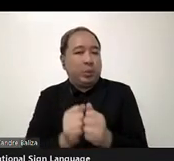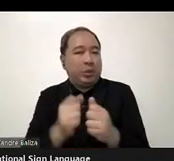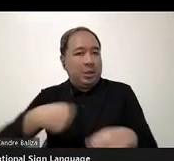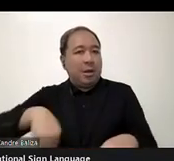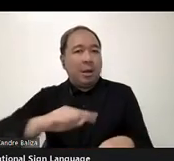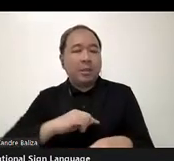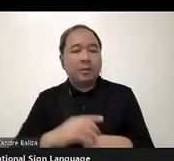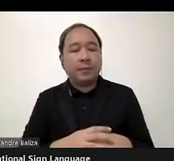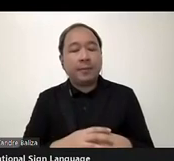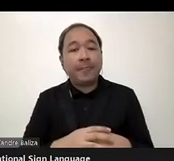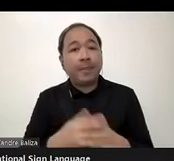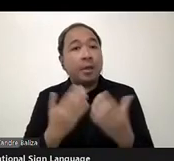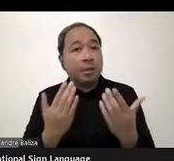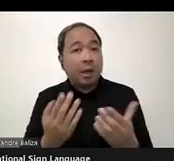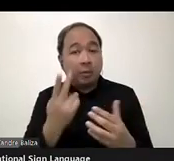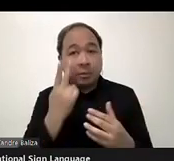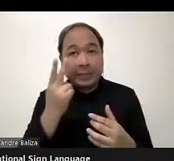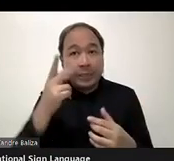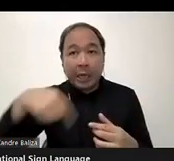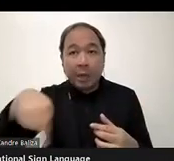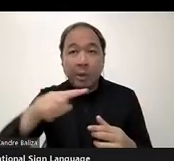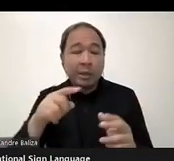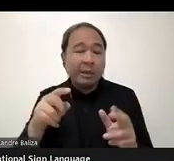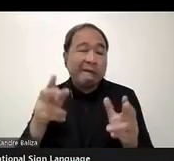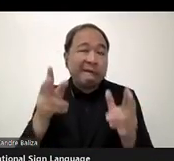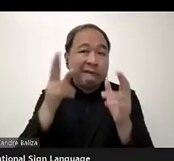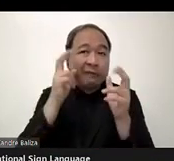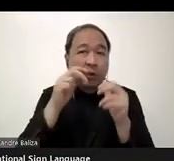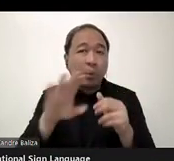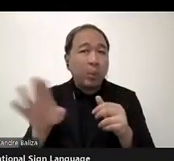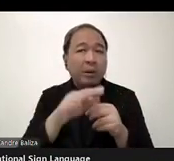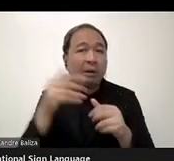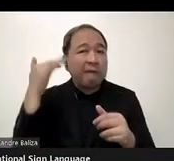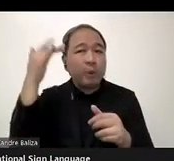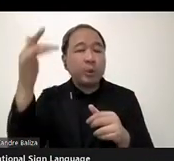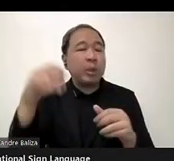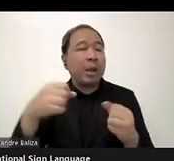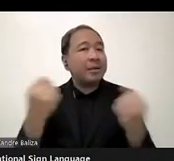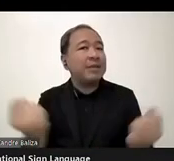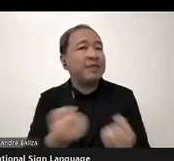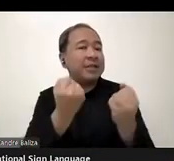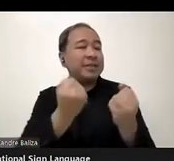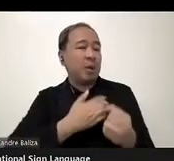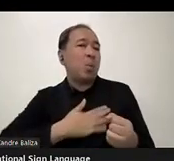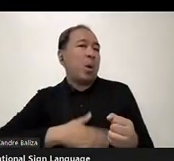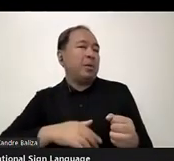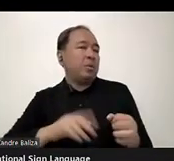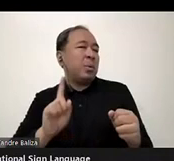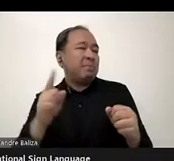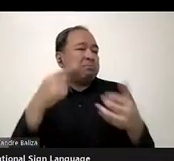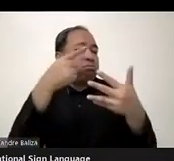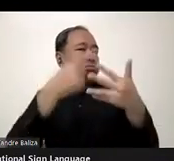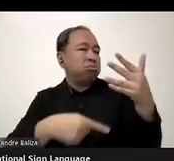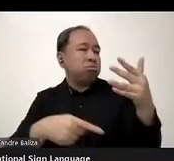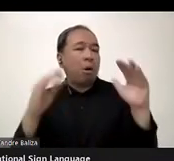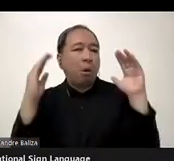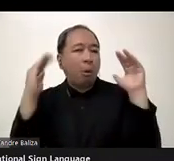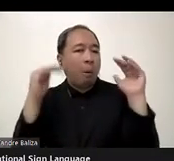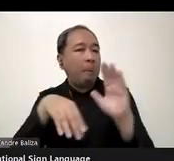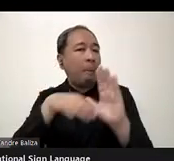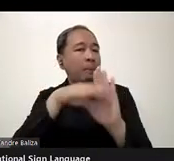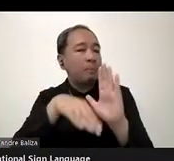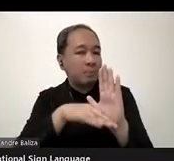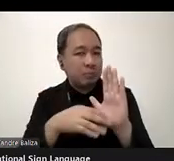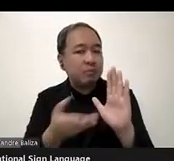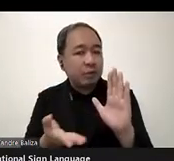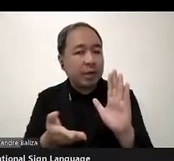what are, what other future activities you want to do. Um, what kind of programs do you want DICAD to have? So